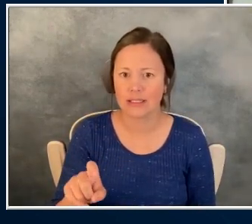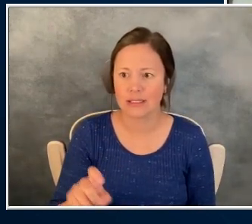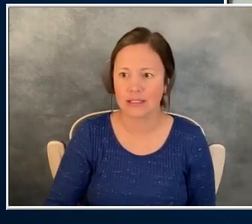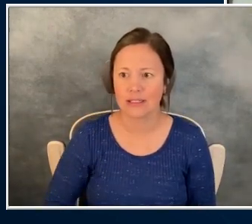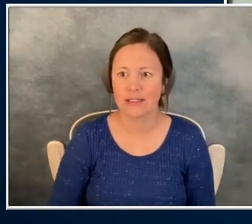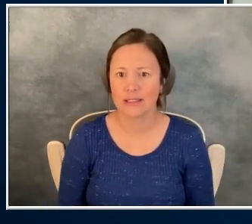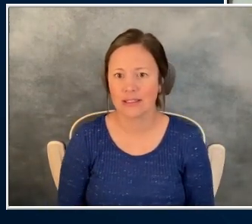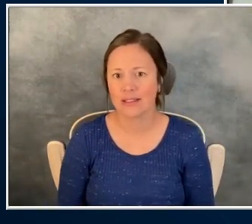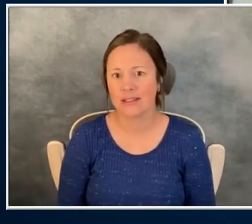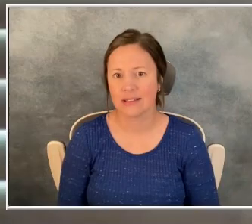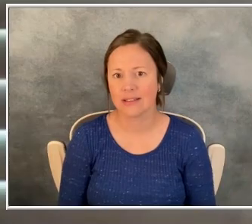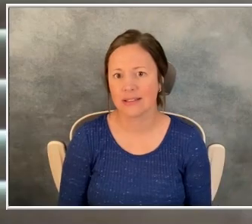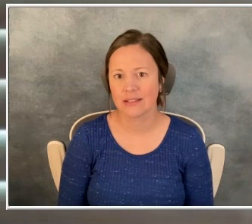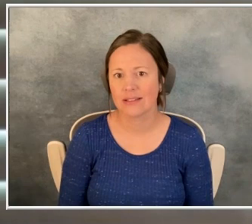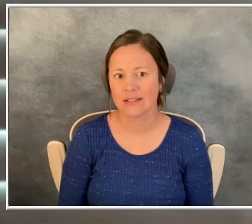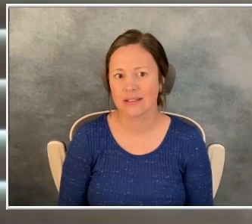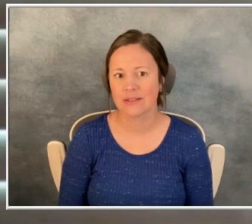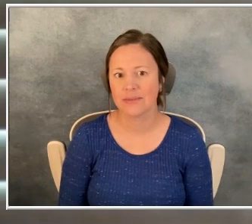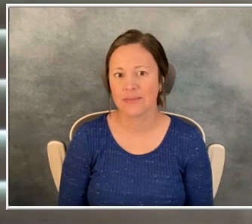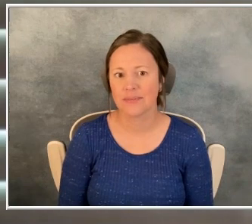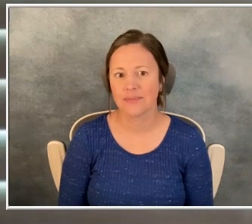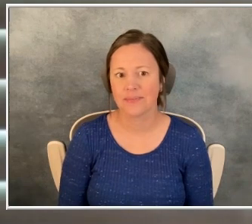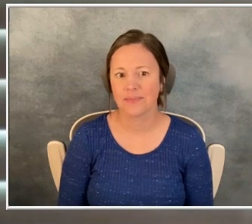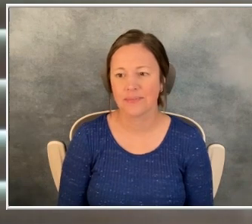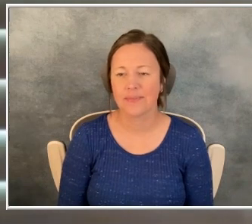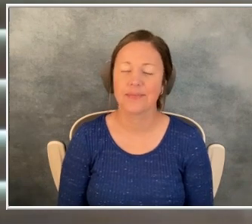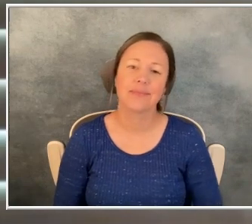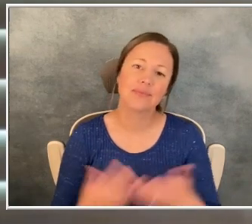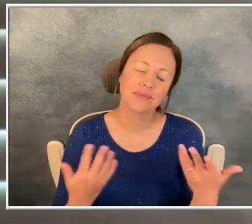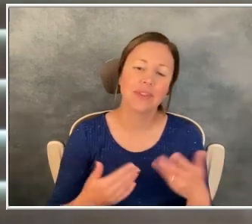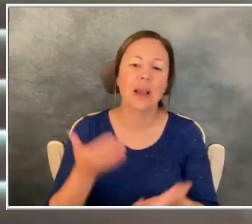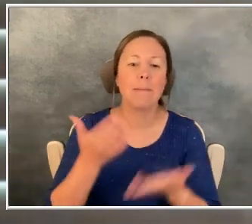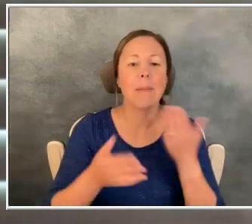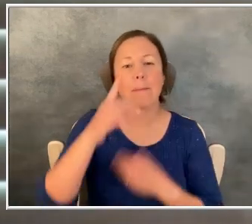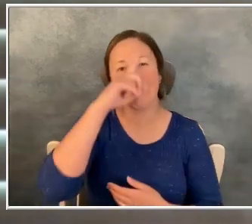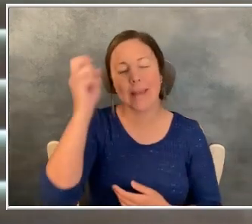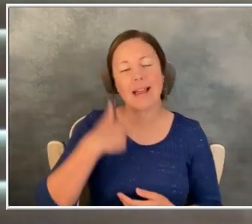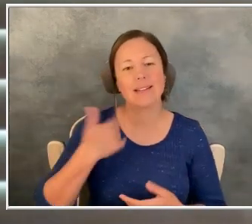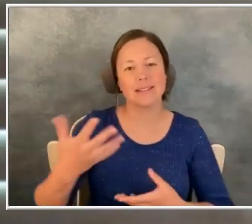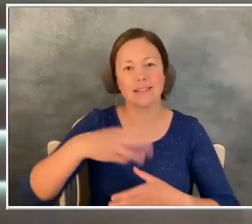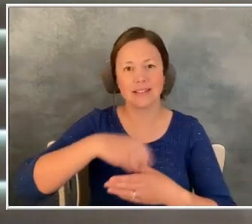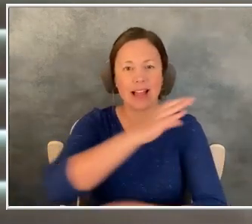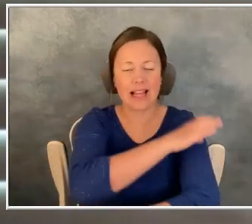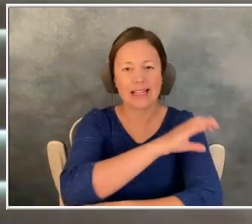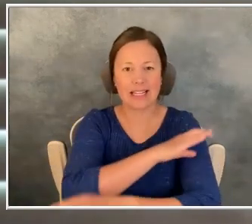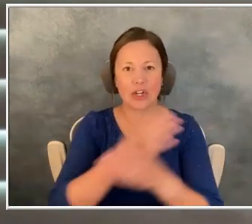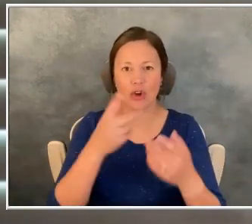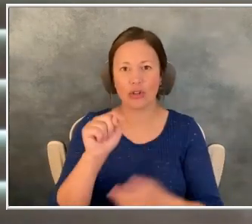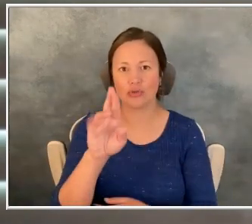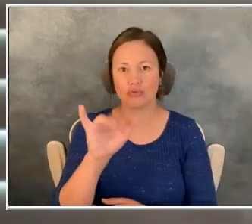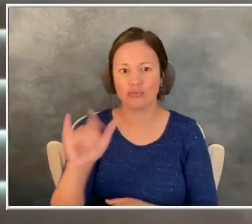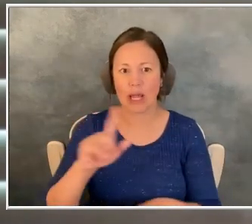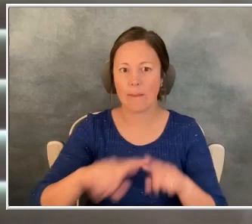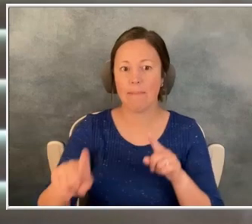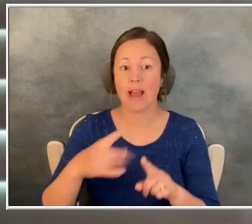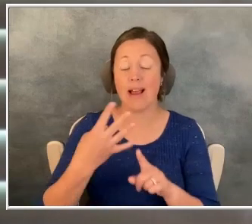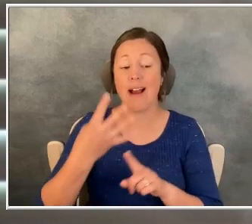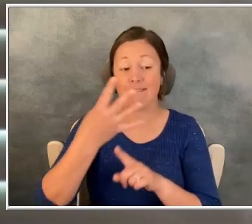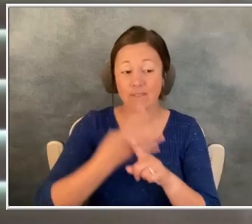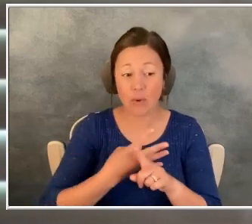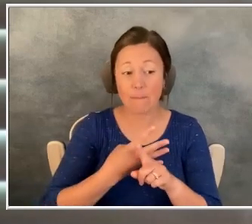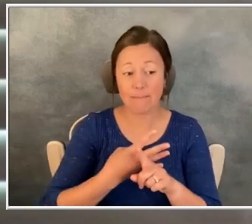I think that it may have just been because I was a part of a clinical trial, but there was definitely like a four month delay